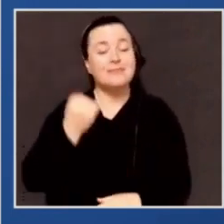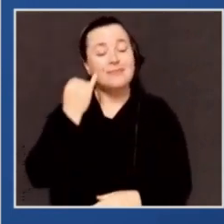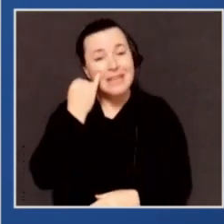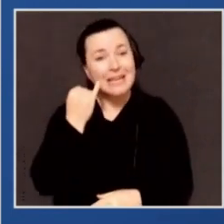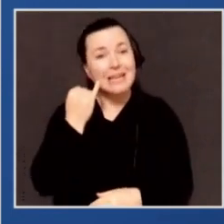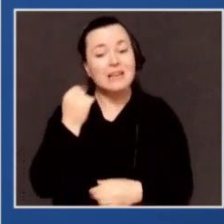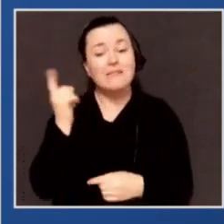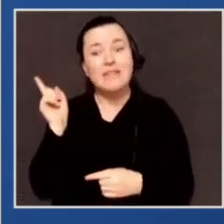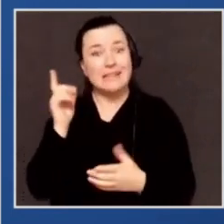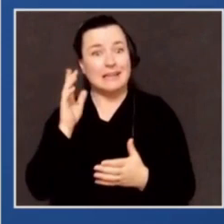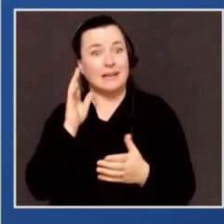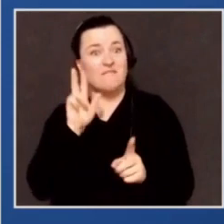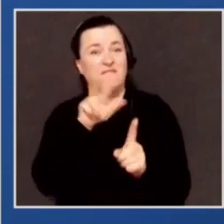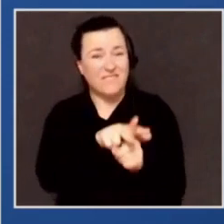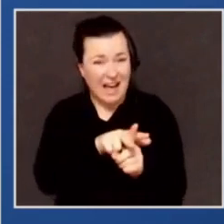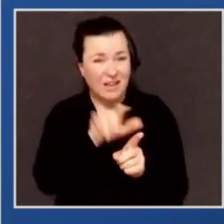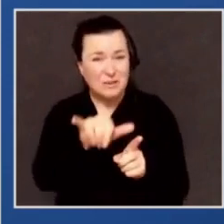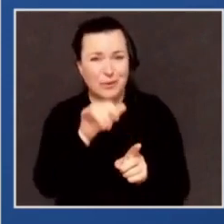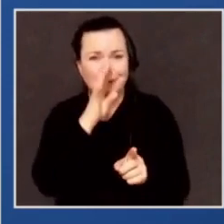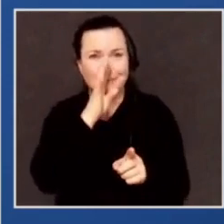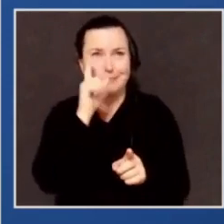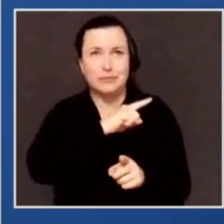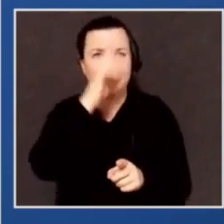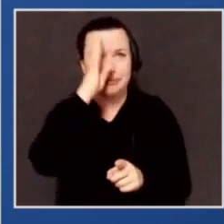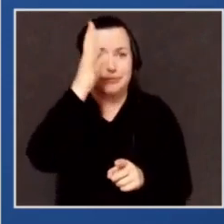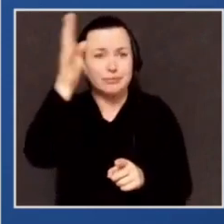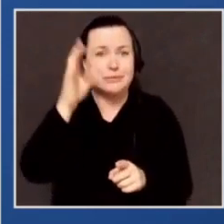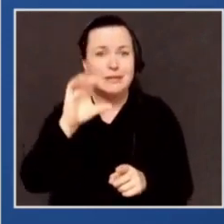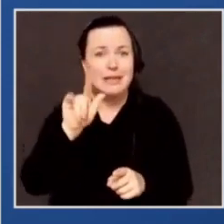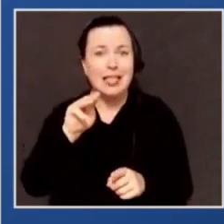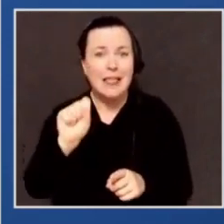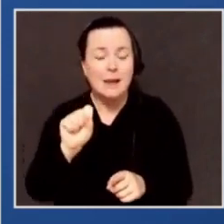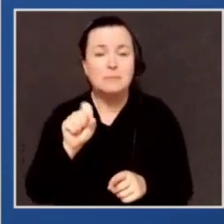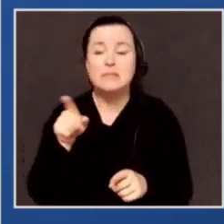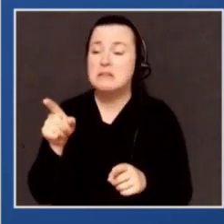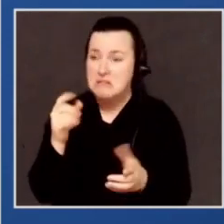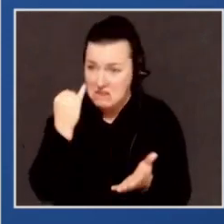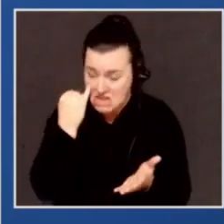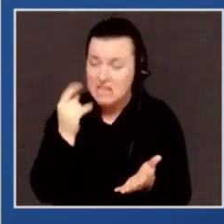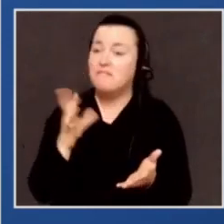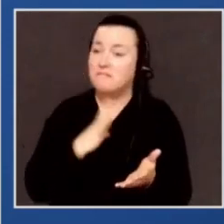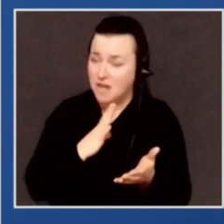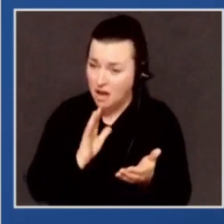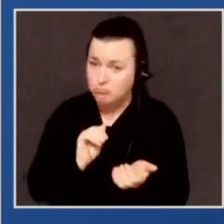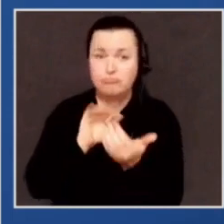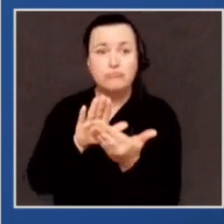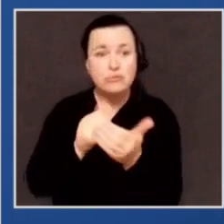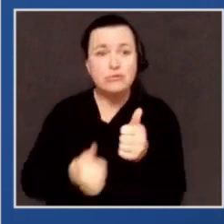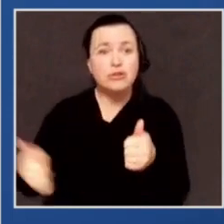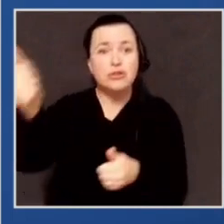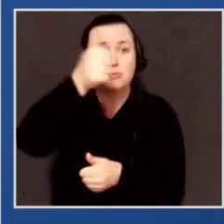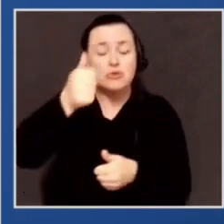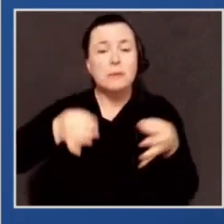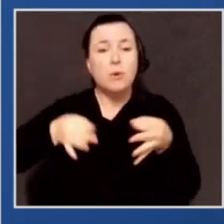again these specious claims rejected by court after court, if at some point he arrives before the Supreme Court with a novel proposition